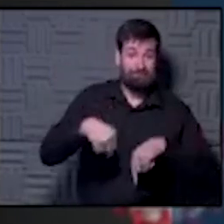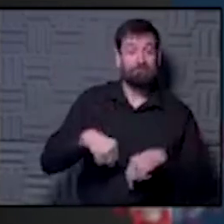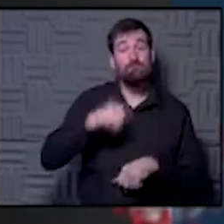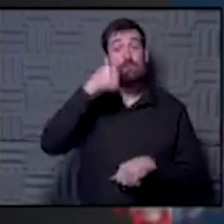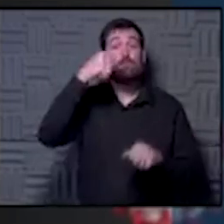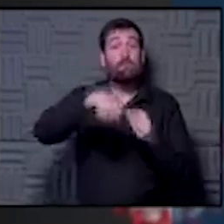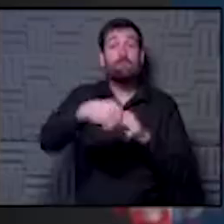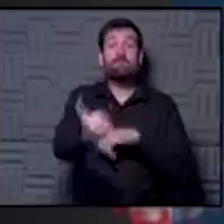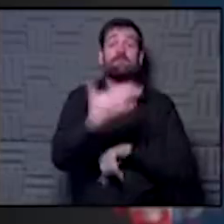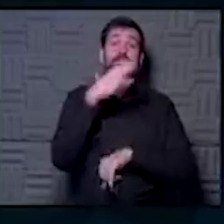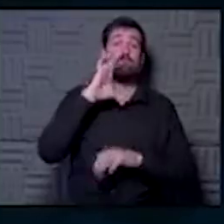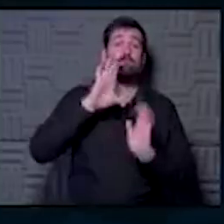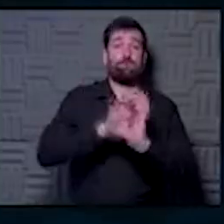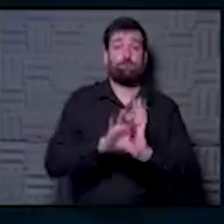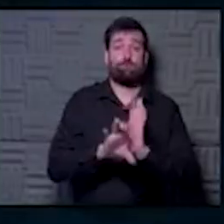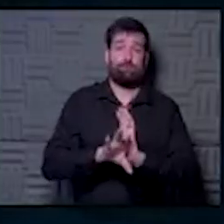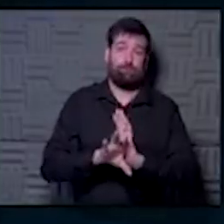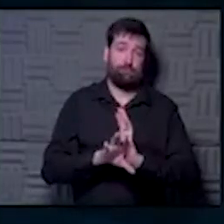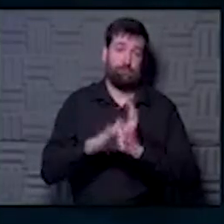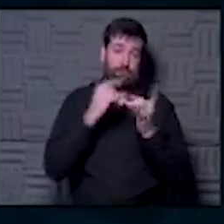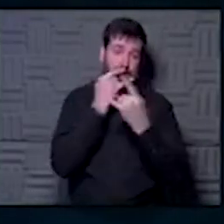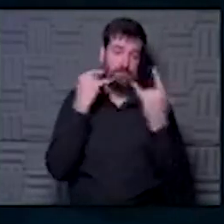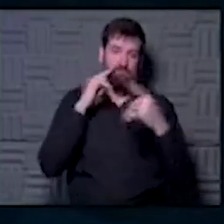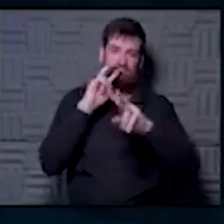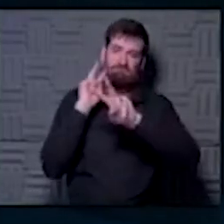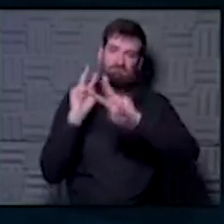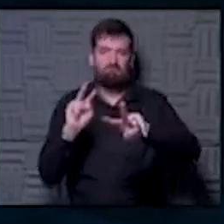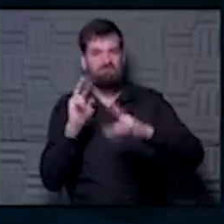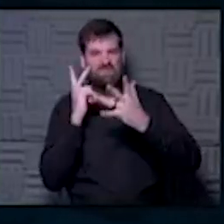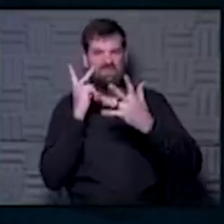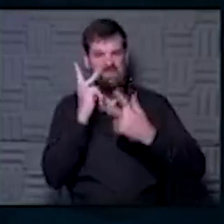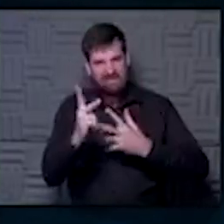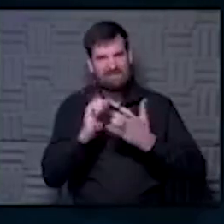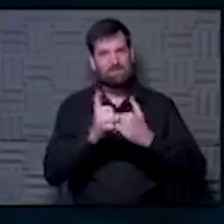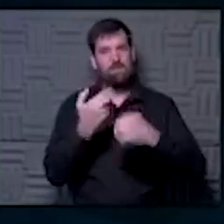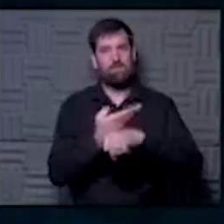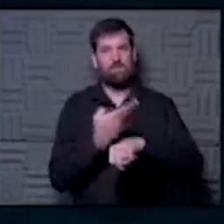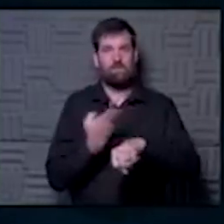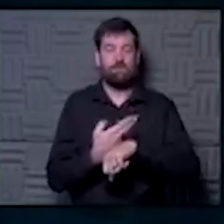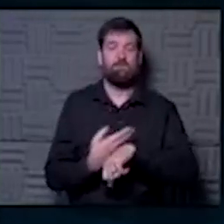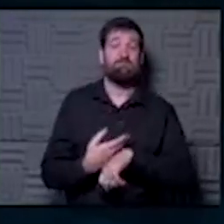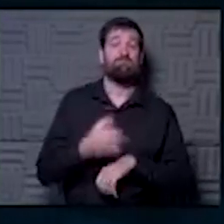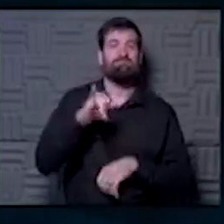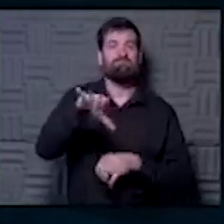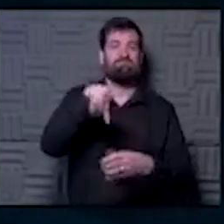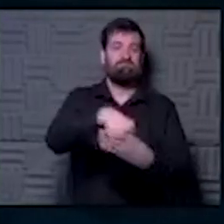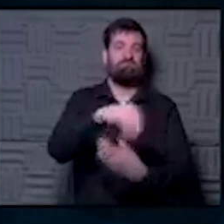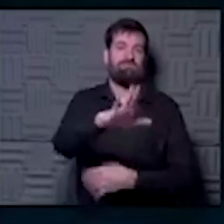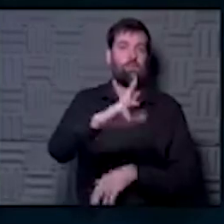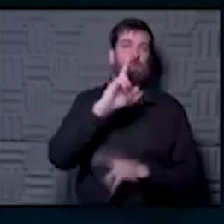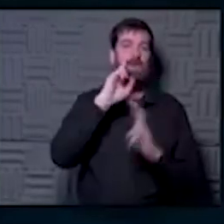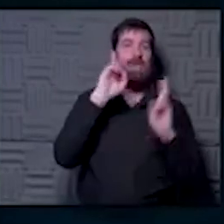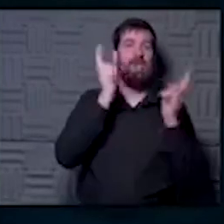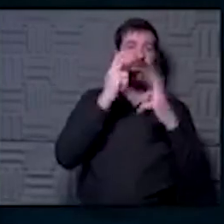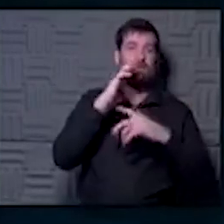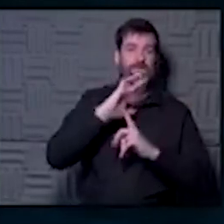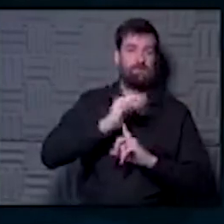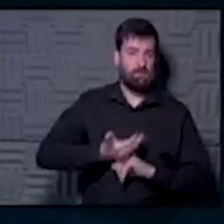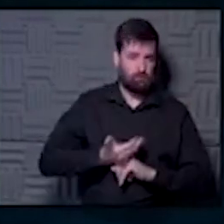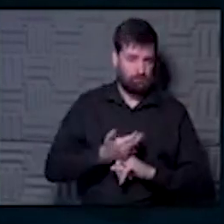Remember to send us your mask photos. We really look forward to seeing how you're using your mask and making that part of your Halloween costume.